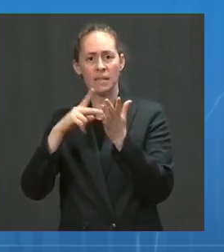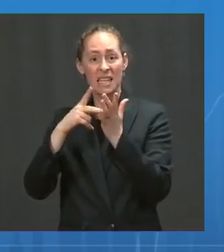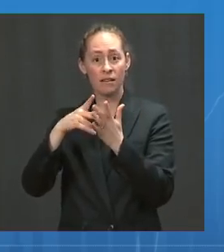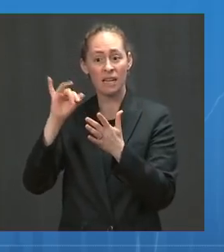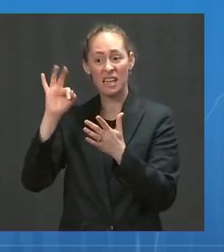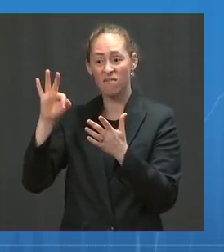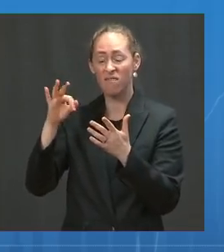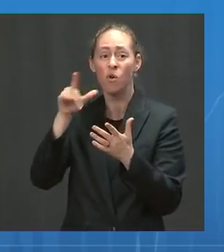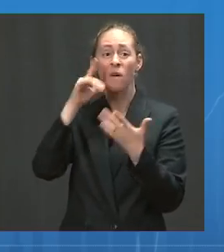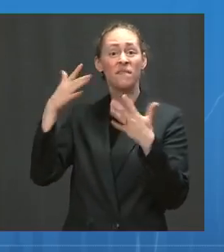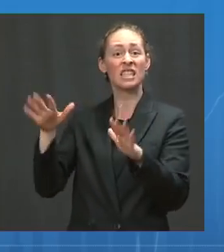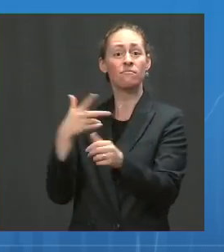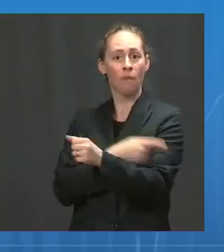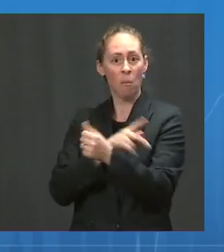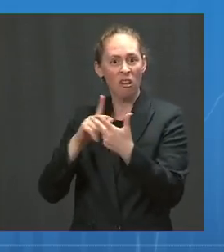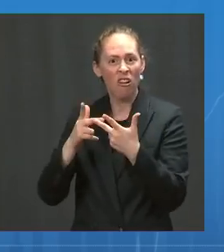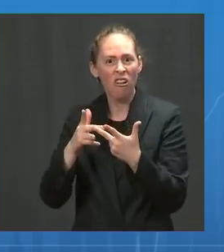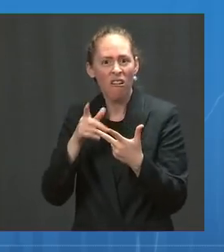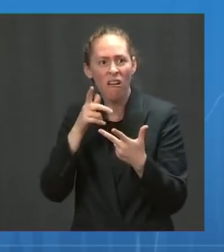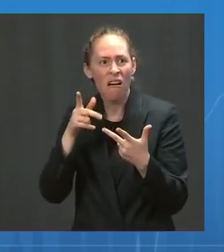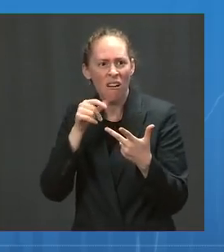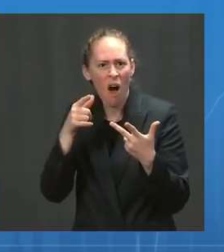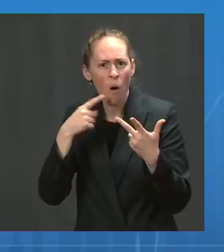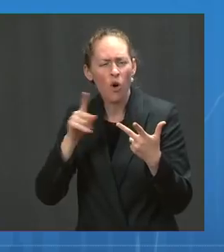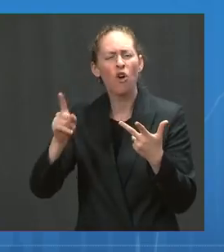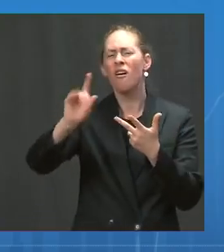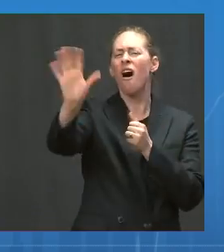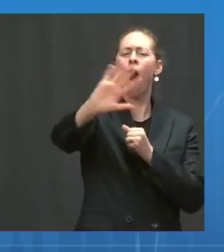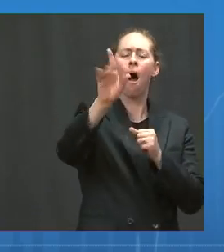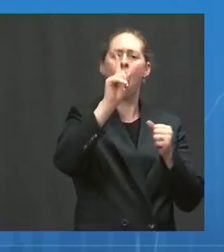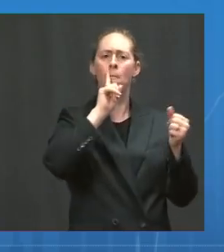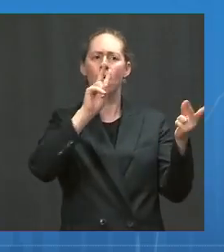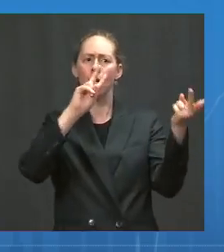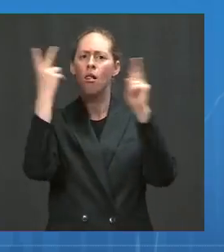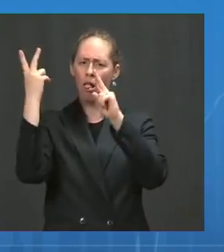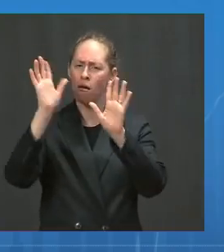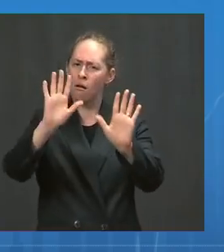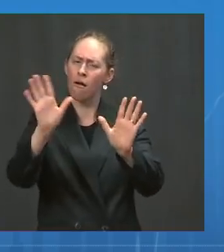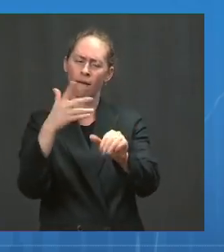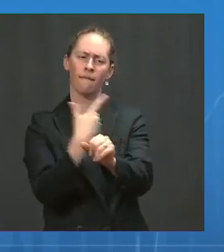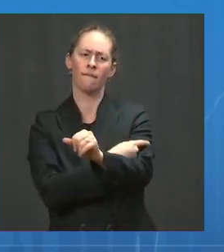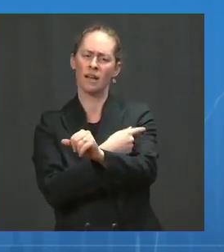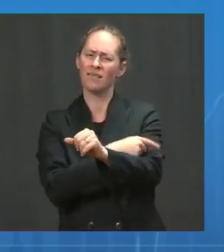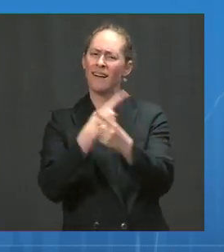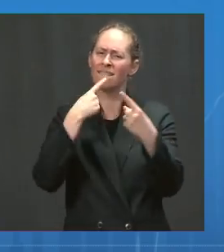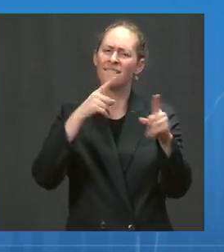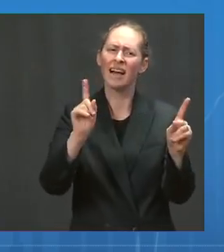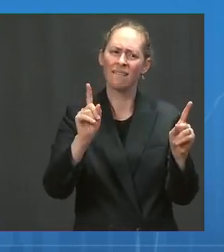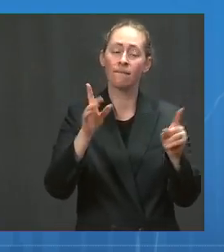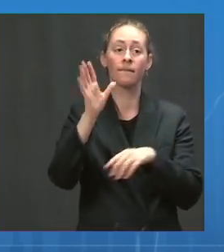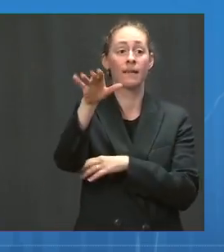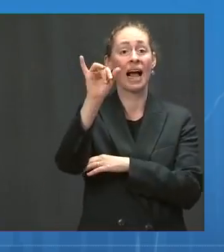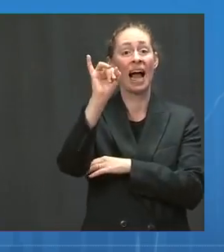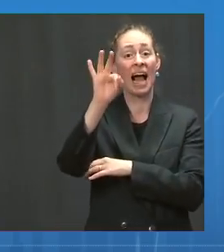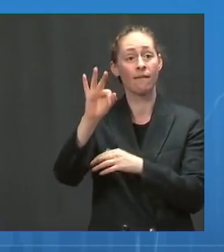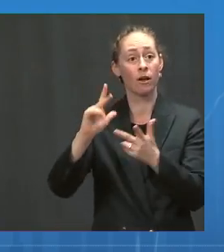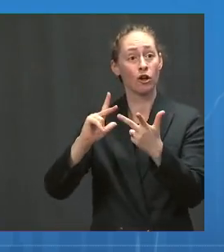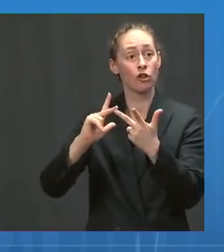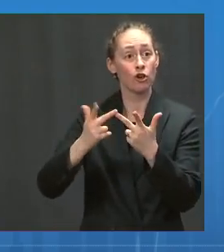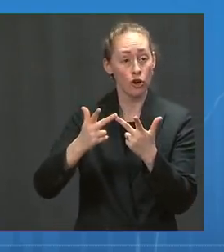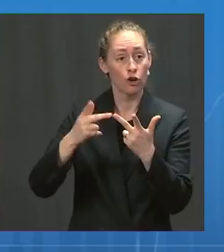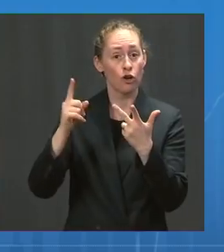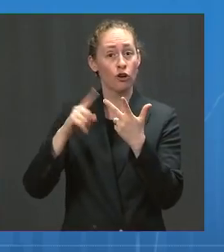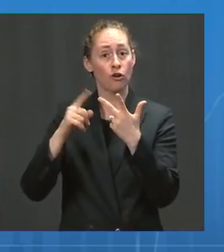We are dealing with highly effective vaccines. When you talk about a third shot for a two-shot